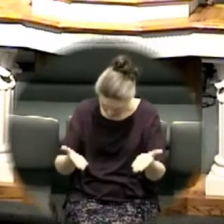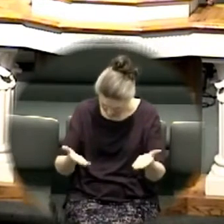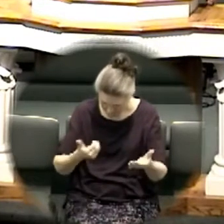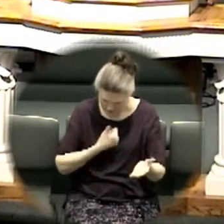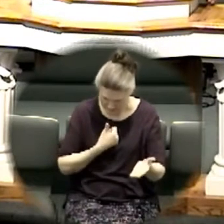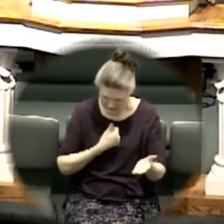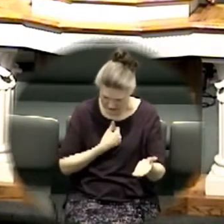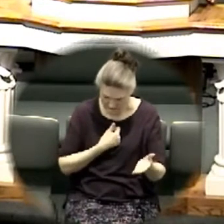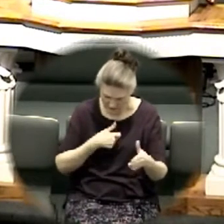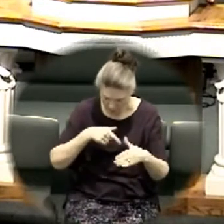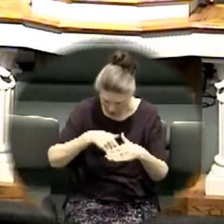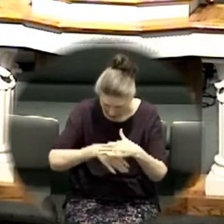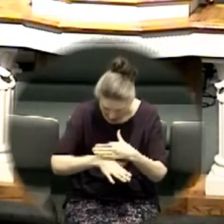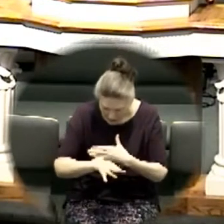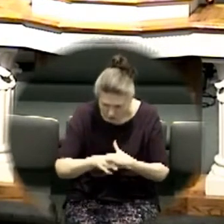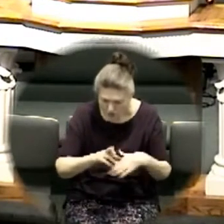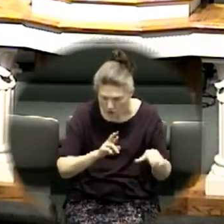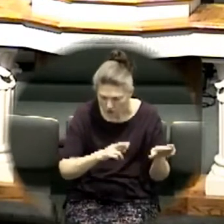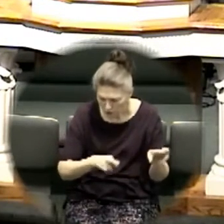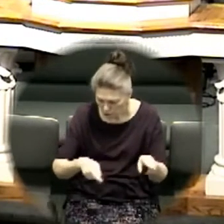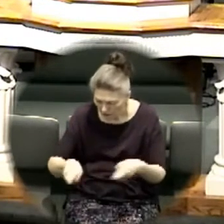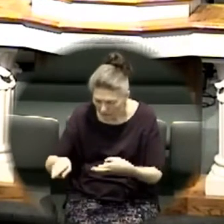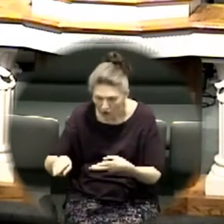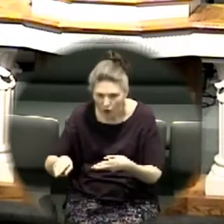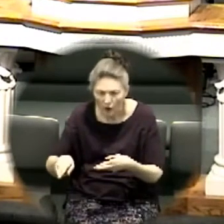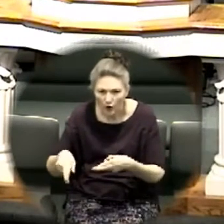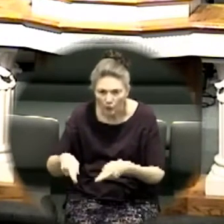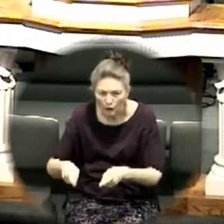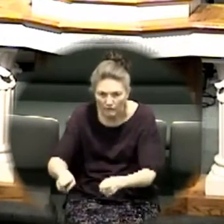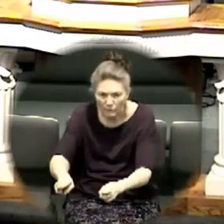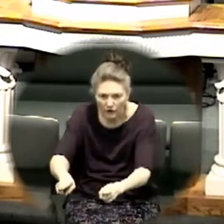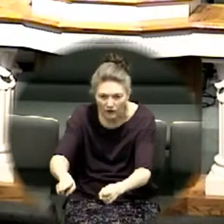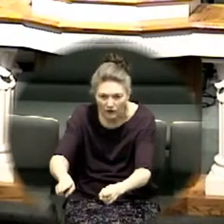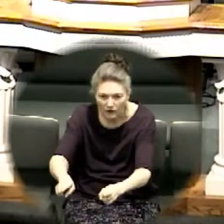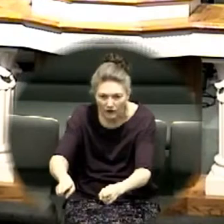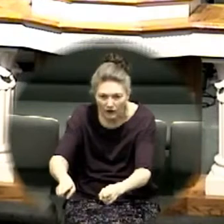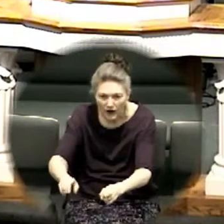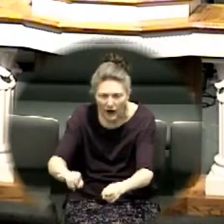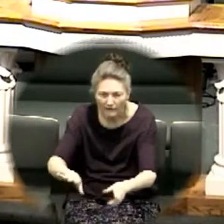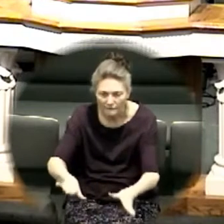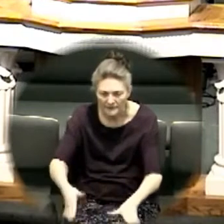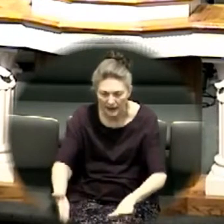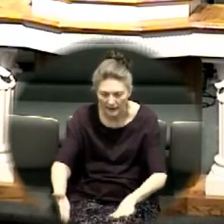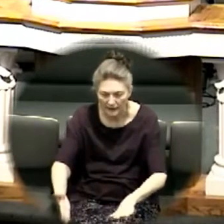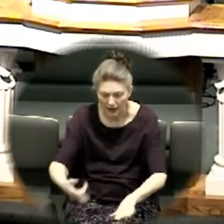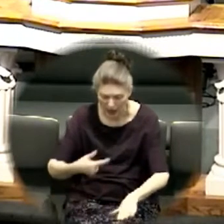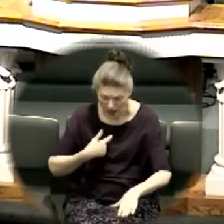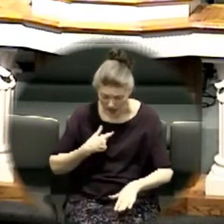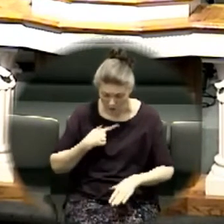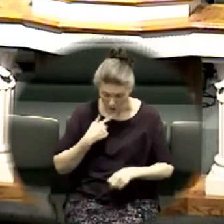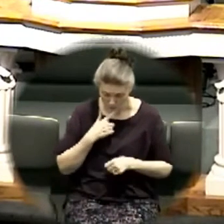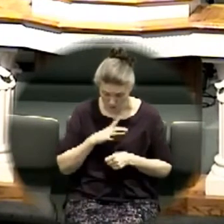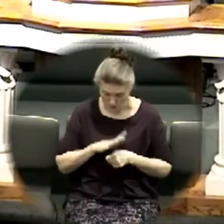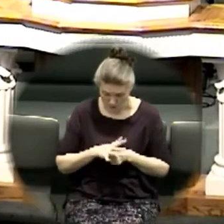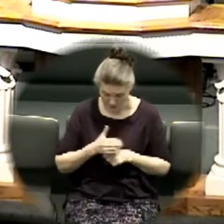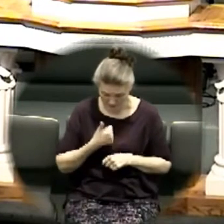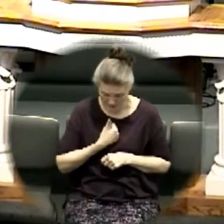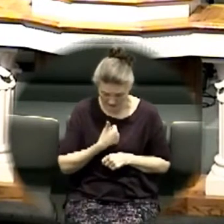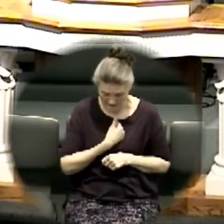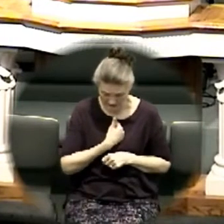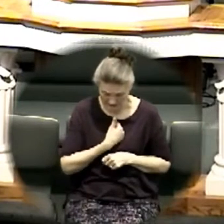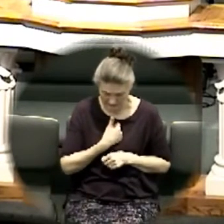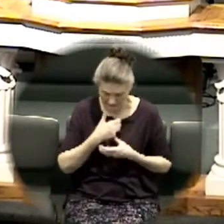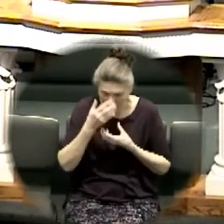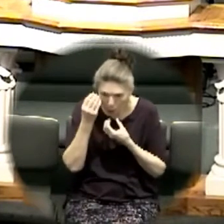the river I'm going to commit myself and be obedient unto death that's what Israel